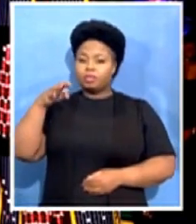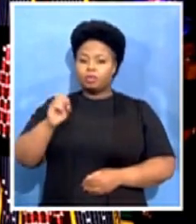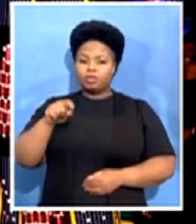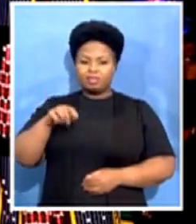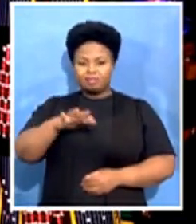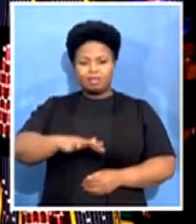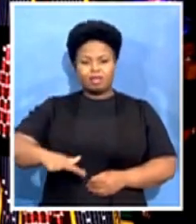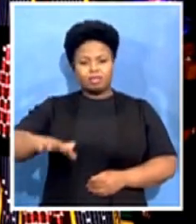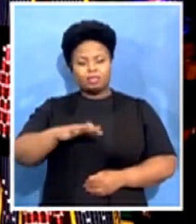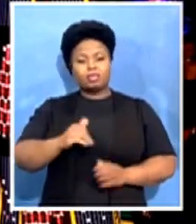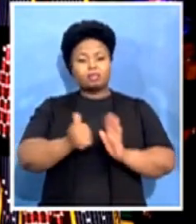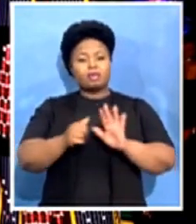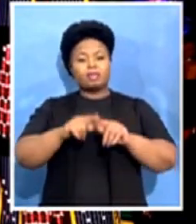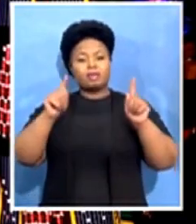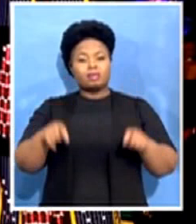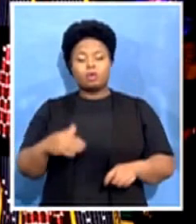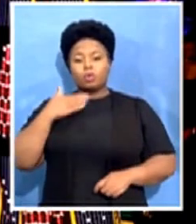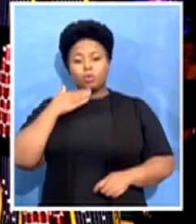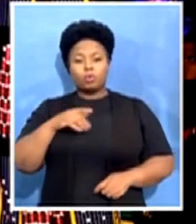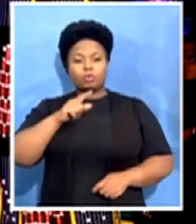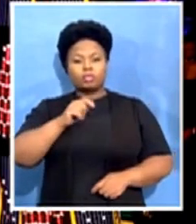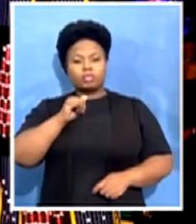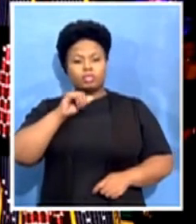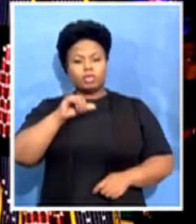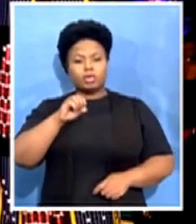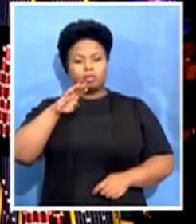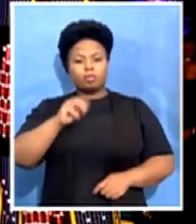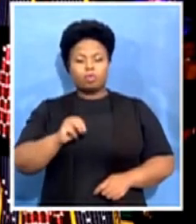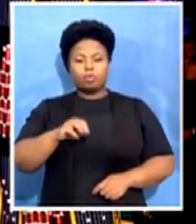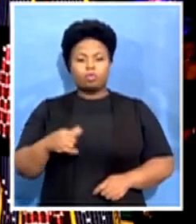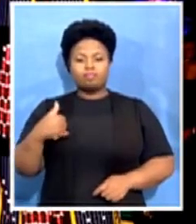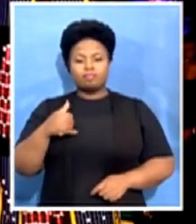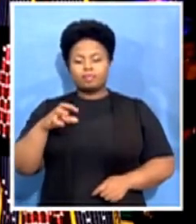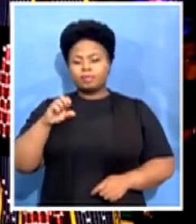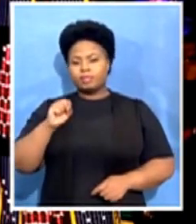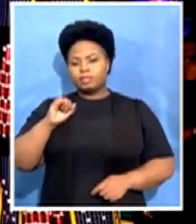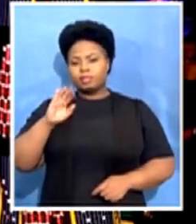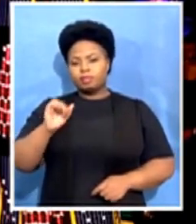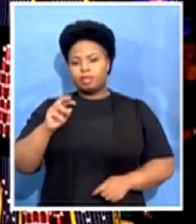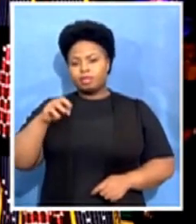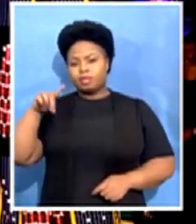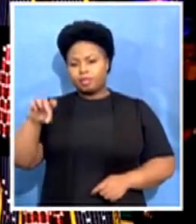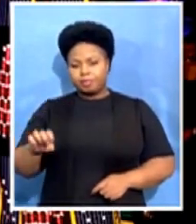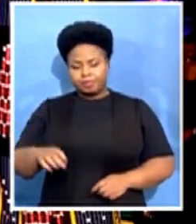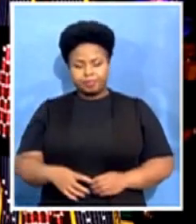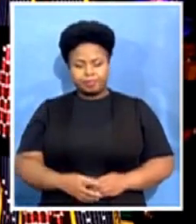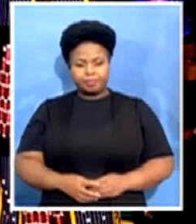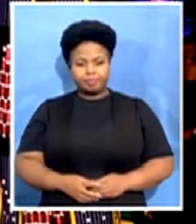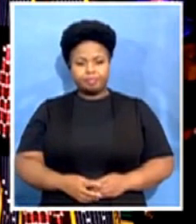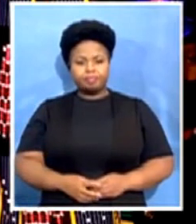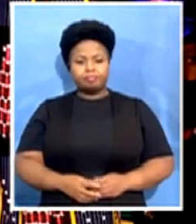Chiyamu Mokhabi Sibande. Our legends with us here today,